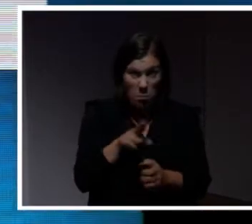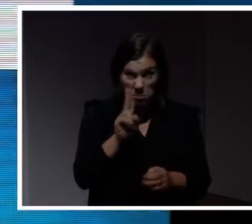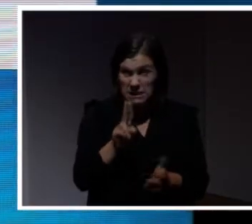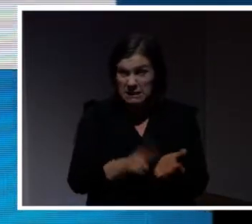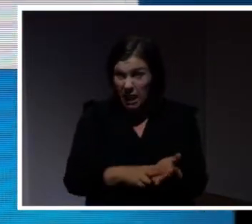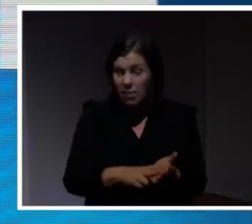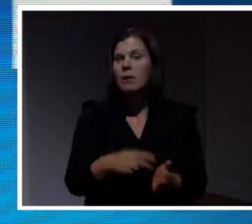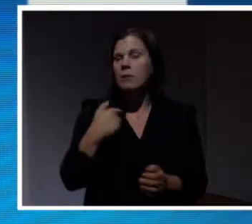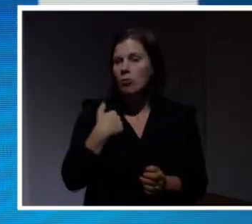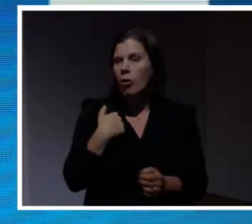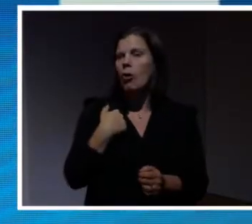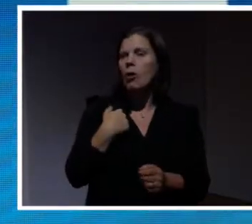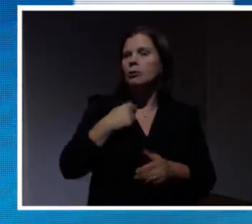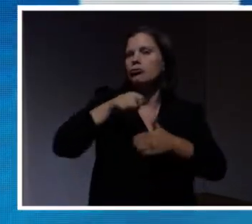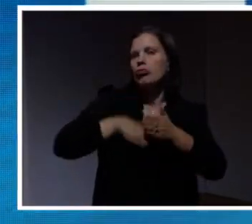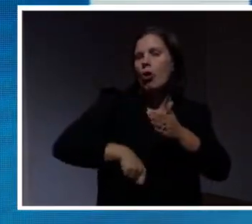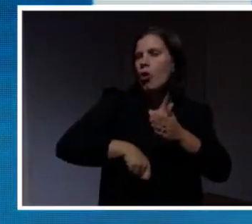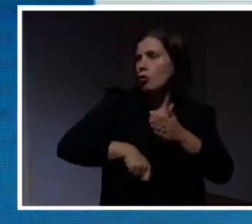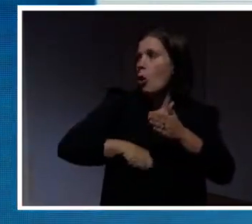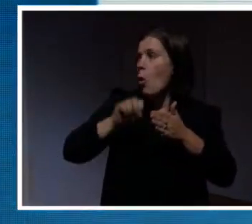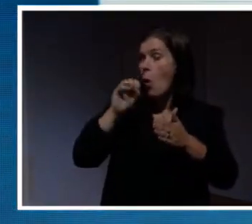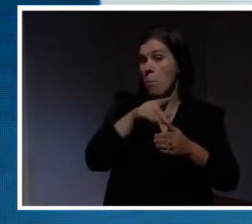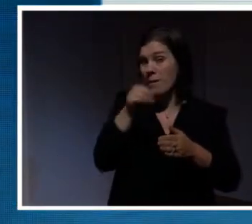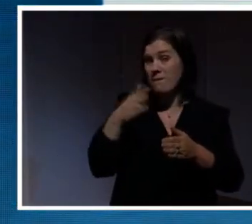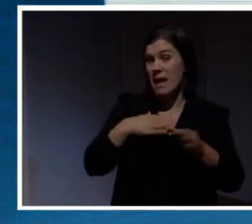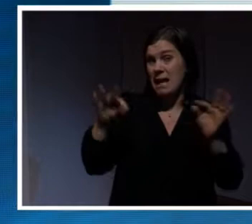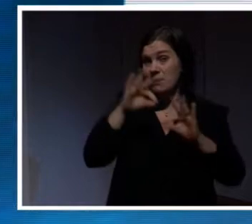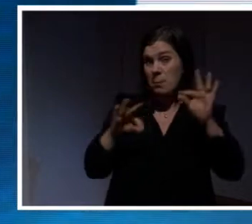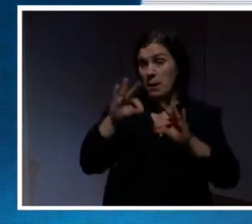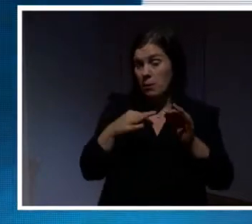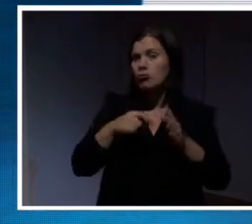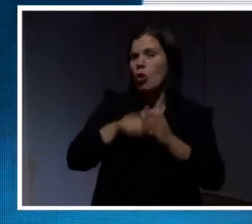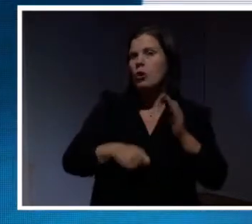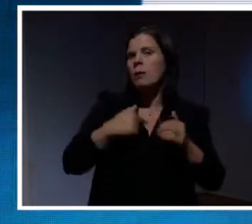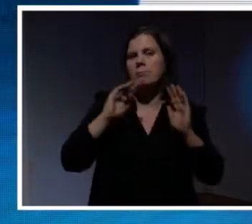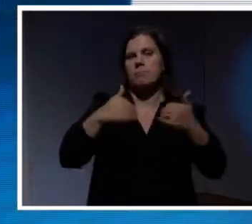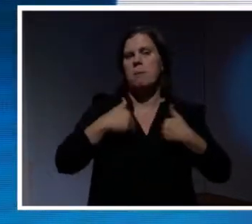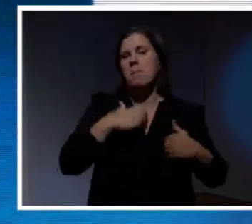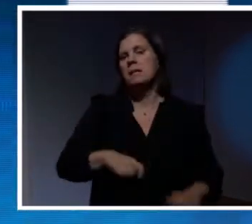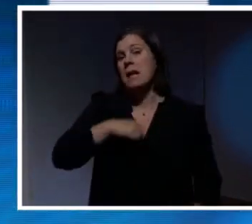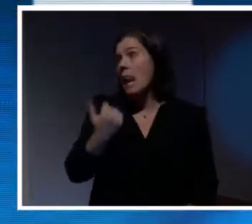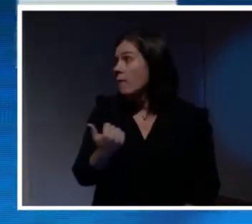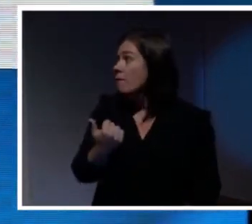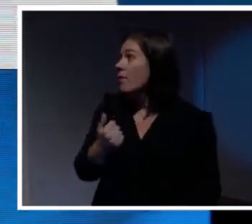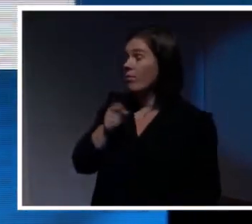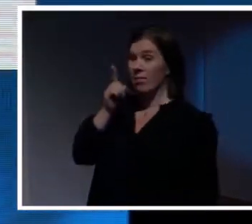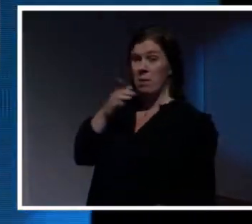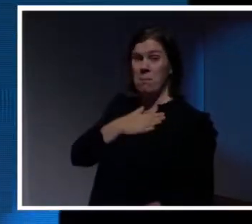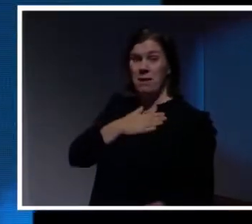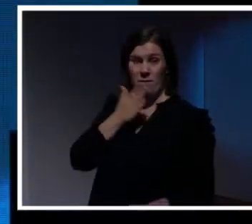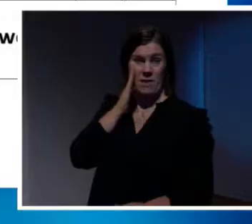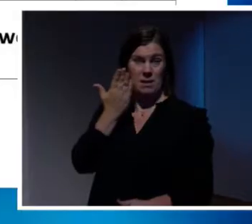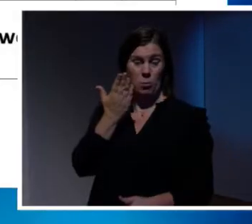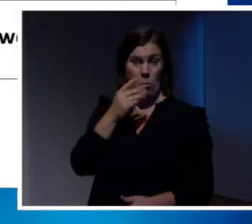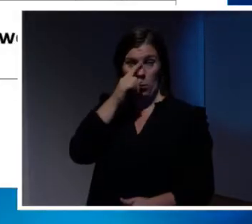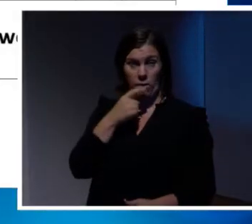And I started, where everyone should start if they want to do an experiment, I started with myself. This is my Facebook profile